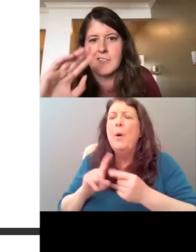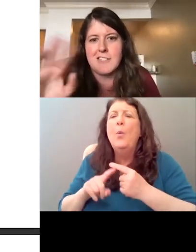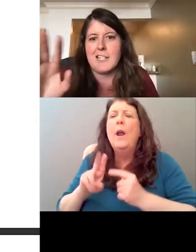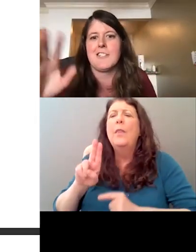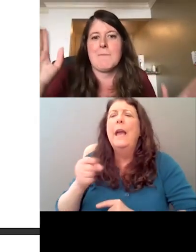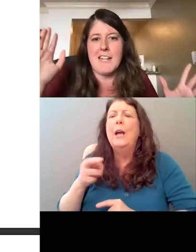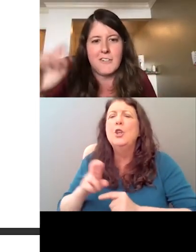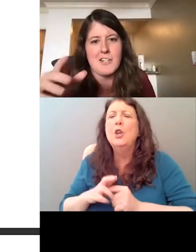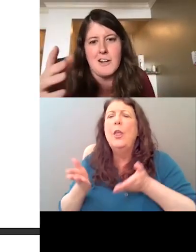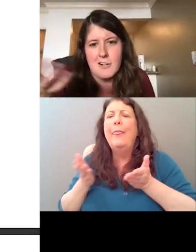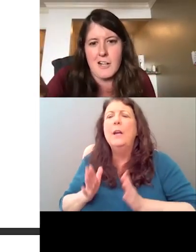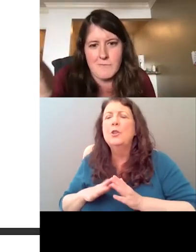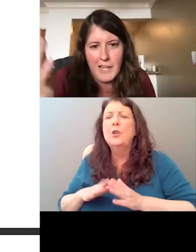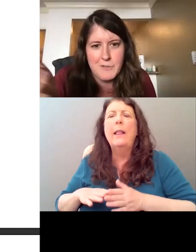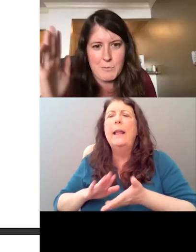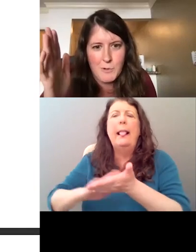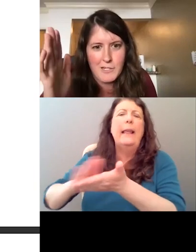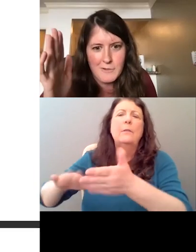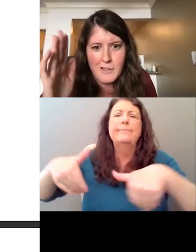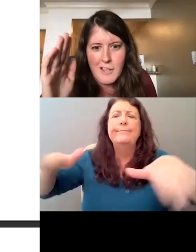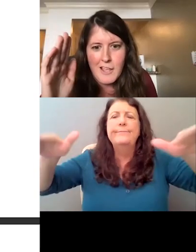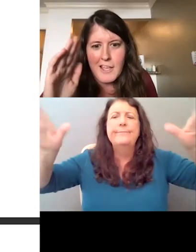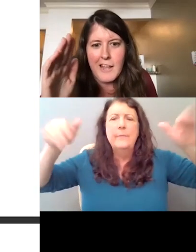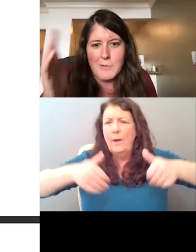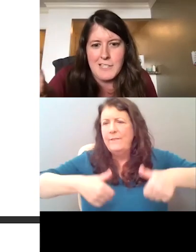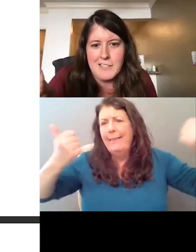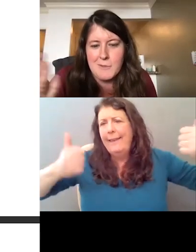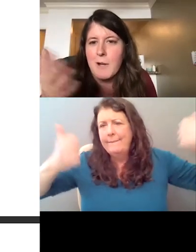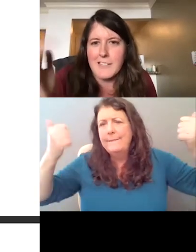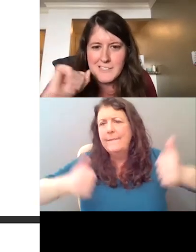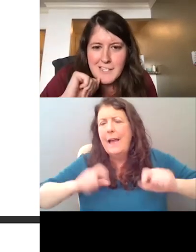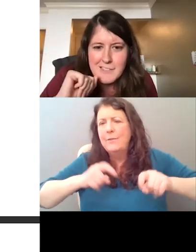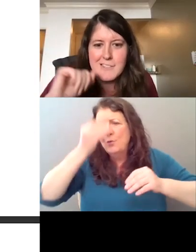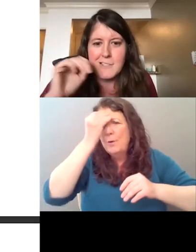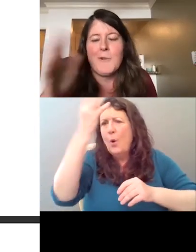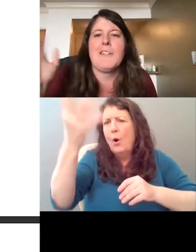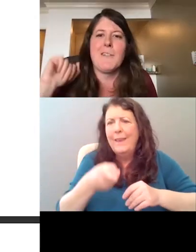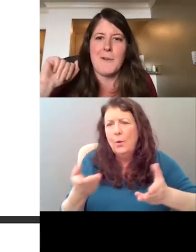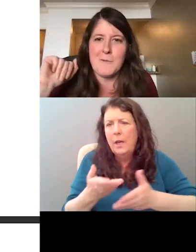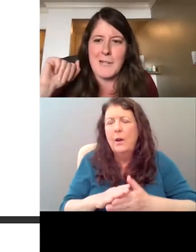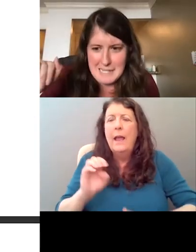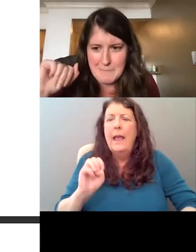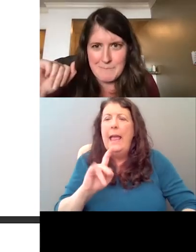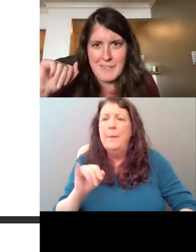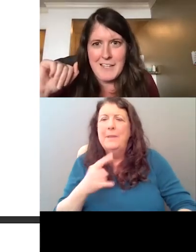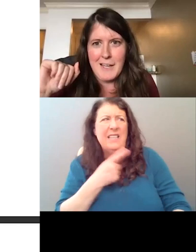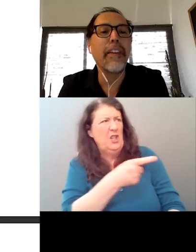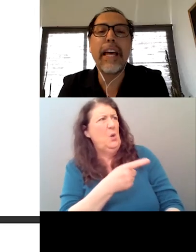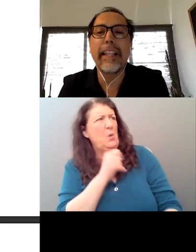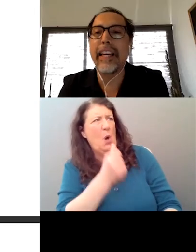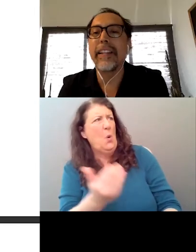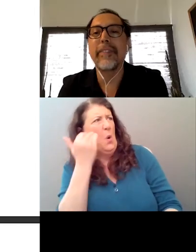the stage, clear the stage this minute, or, or I'll have to report you. And Emily quietly says, you don't even know who I am.